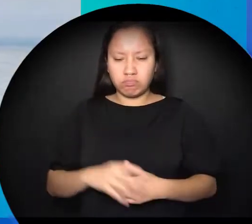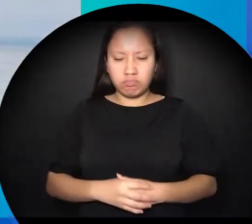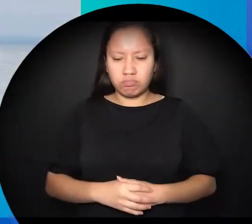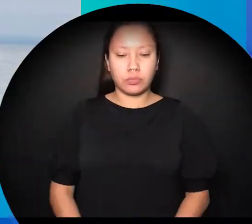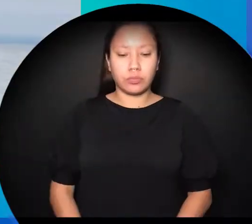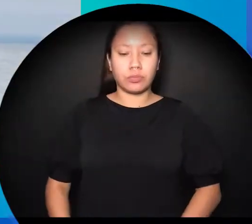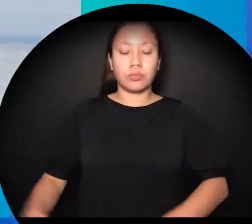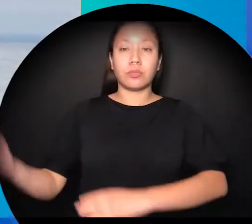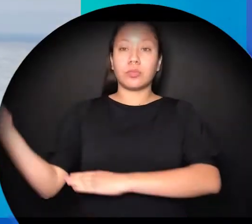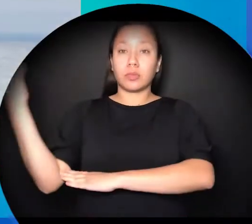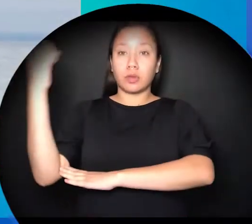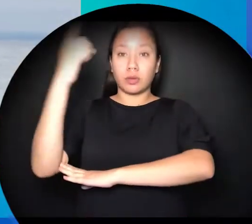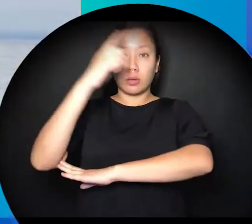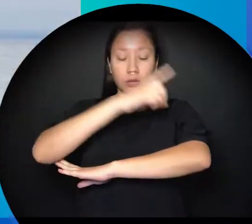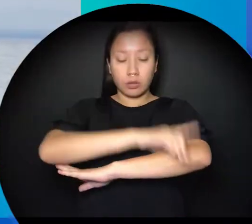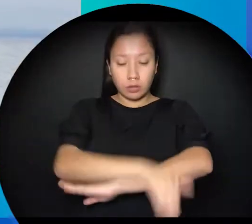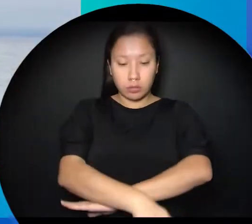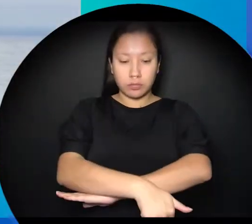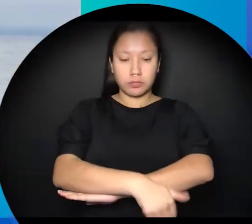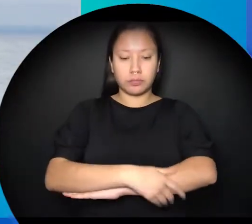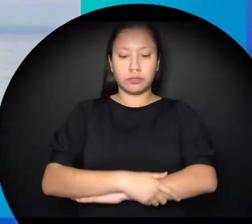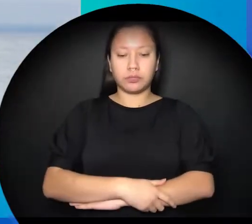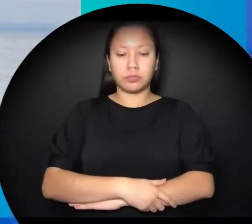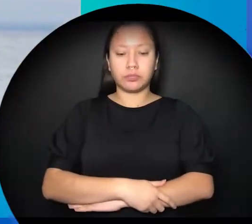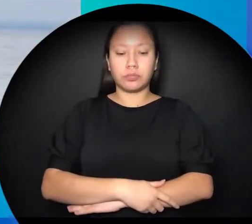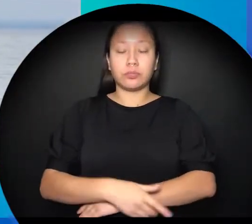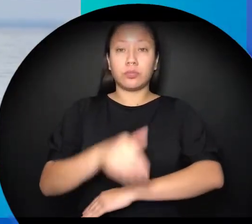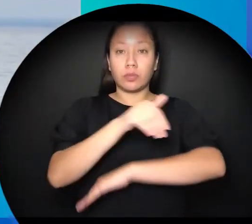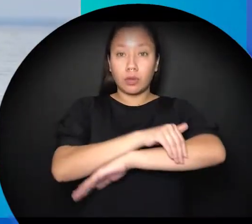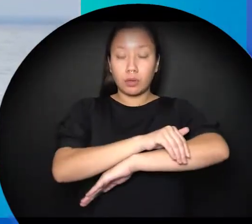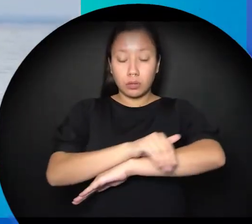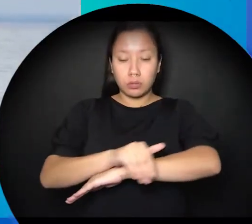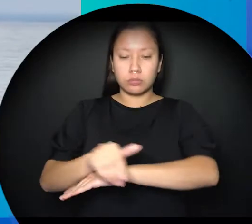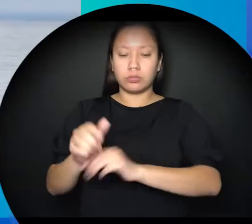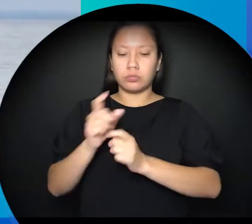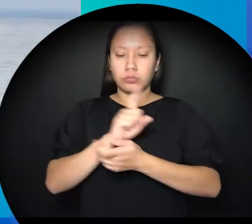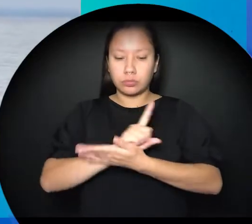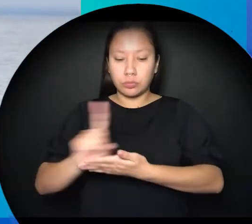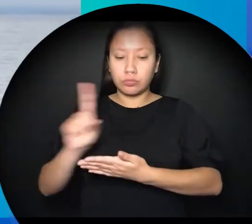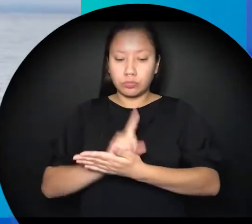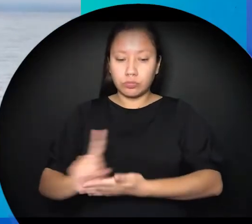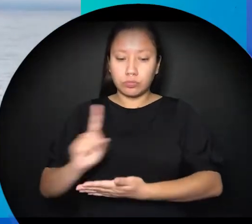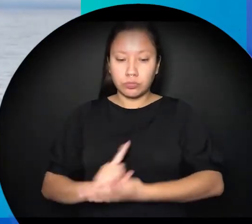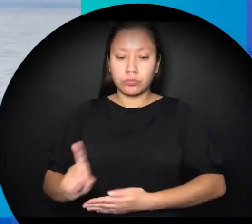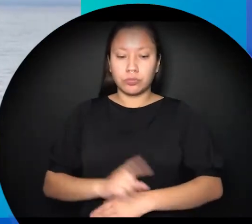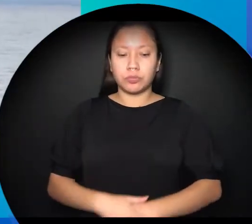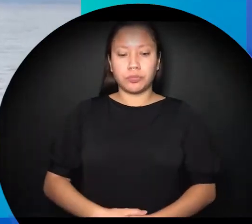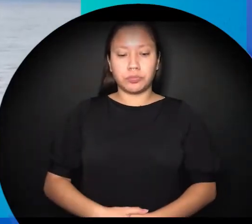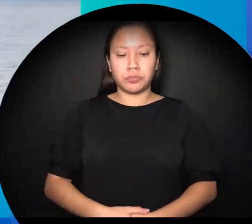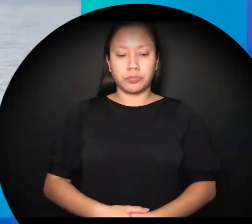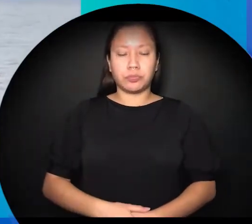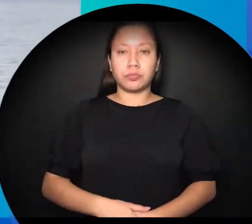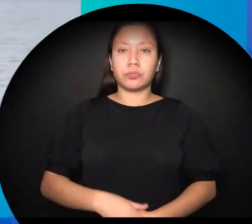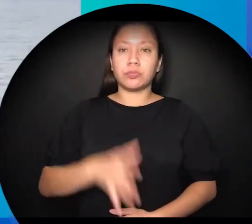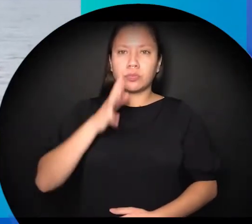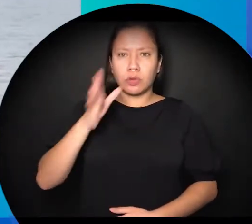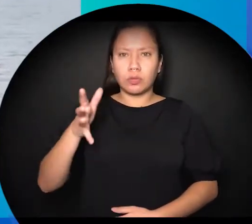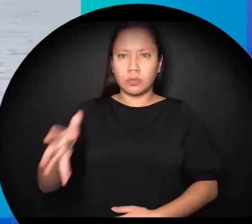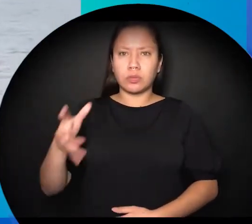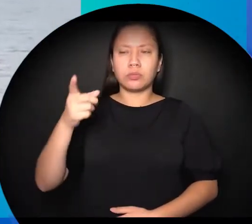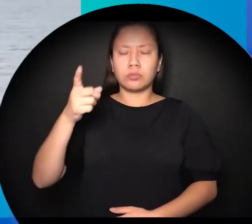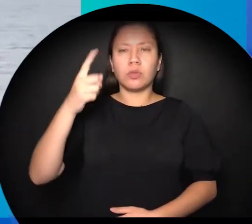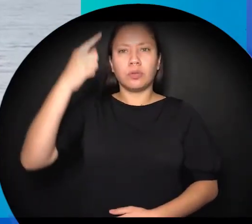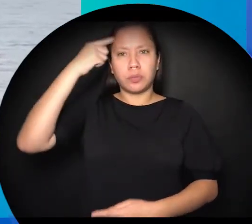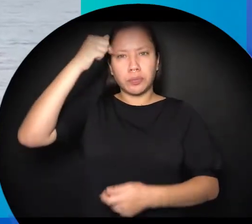every morning like the women in her family before her Nukomis hopped out of bed and before doing anything else she